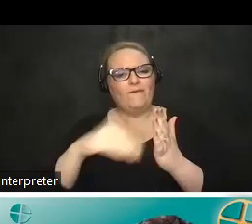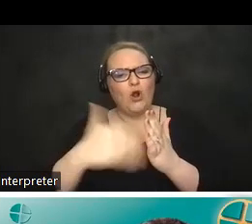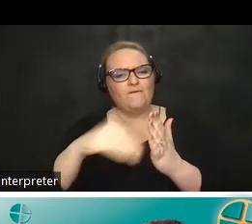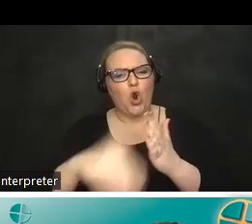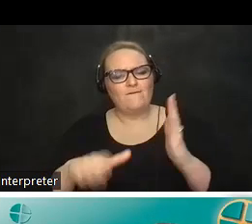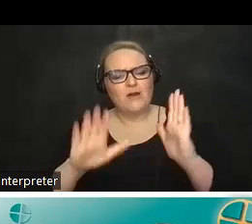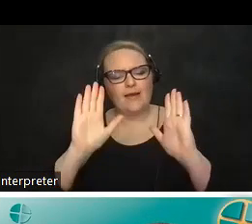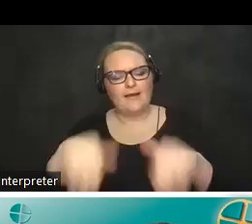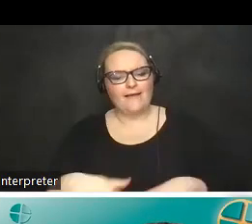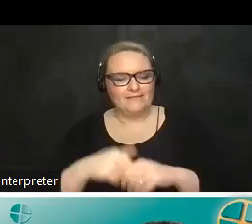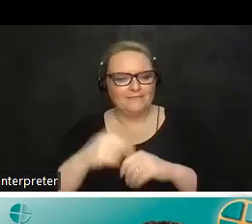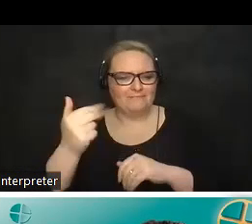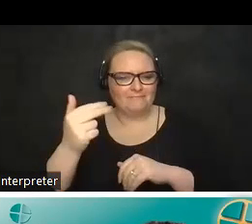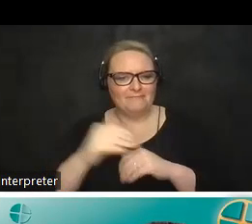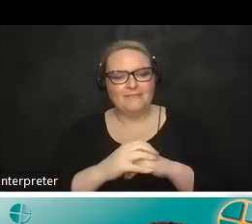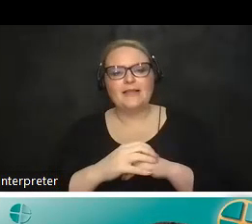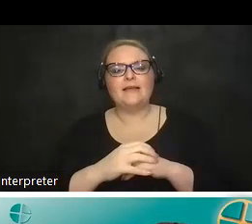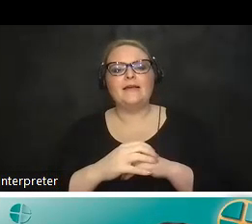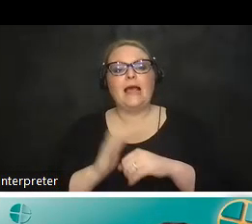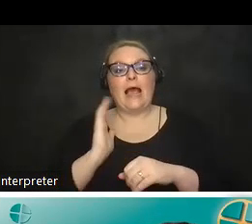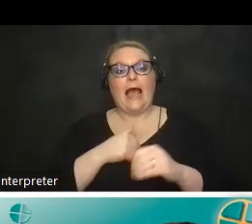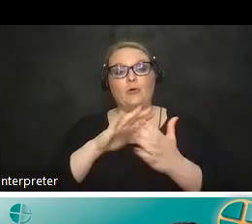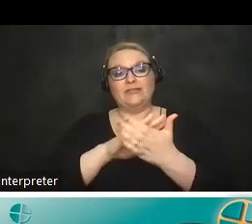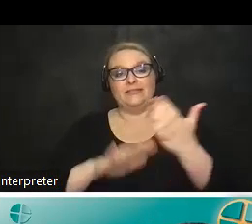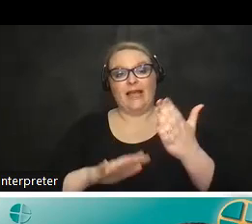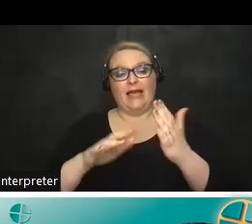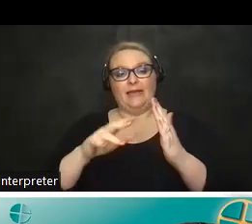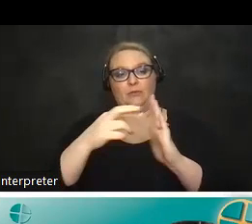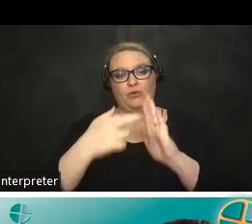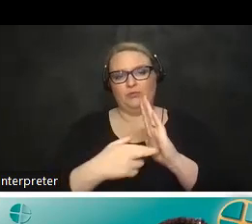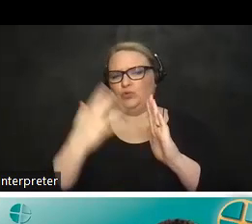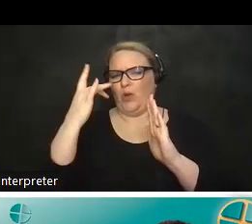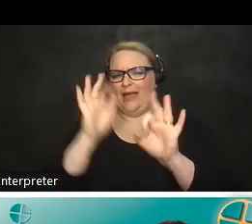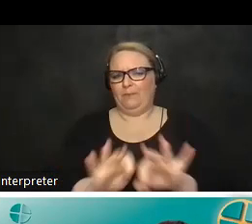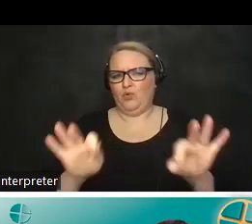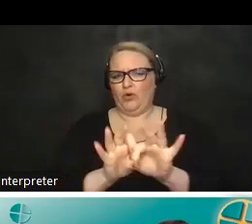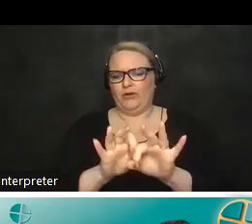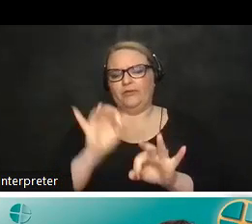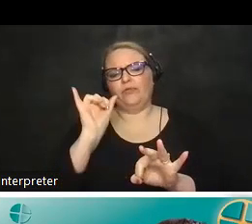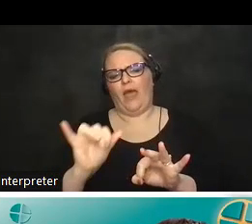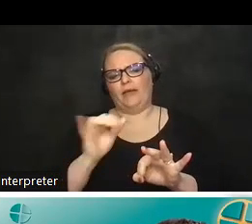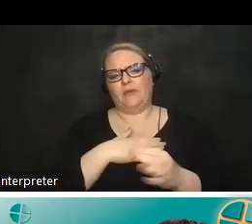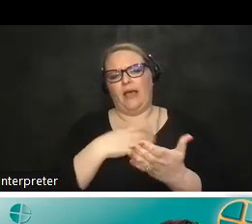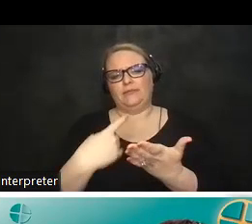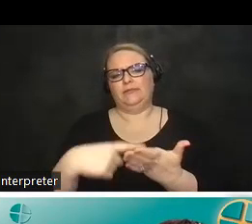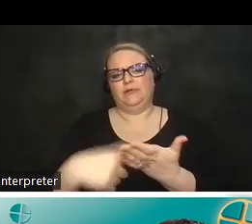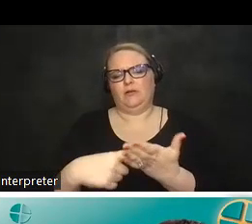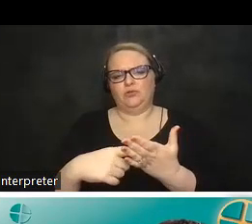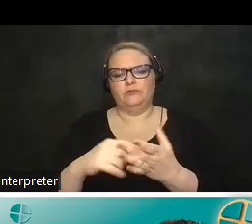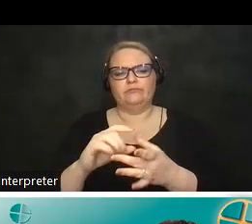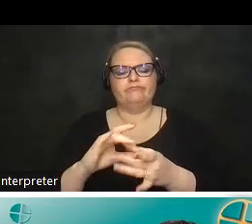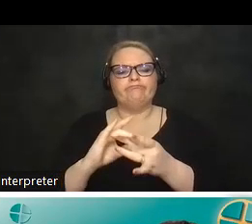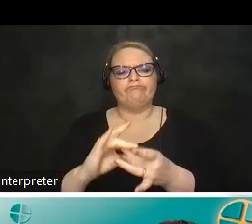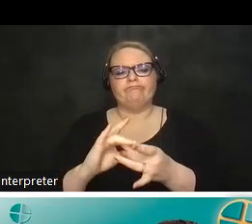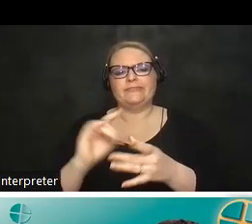okay um so what are design principles and why do they matter um that's basically what i'm talking about in terms of how